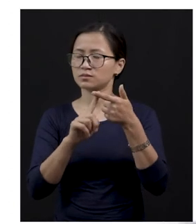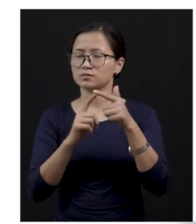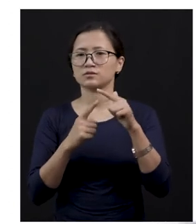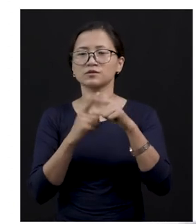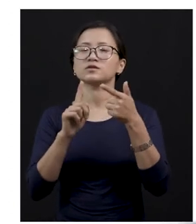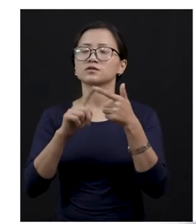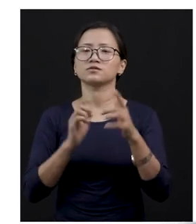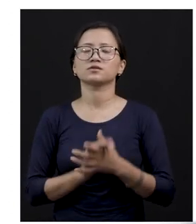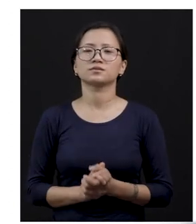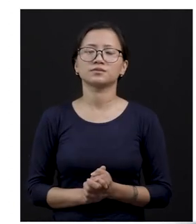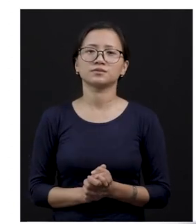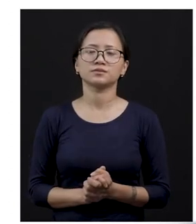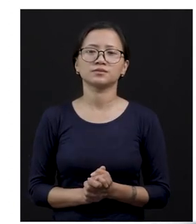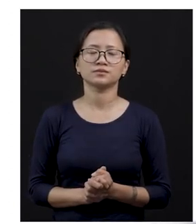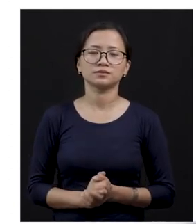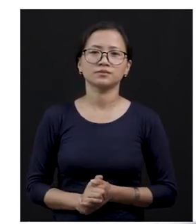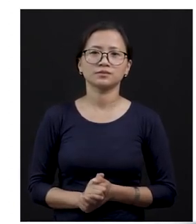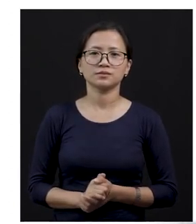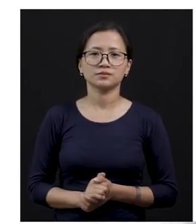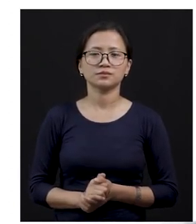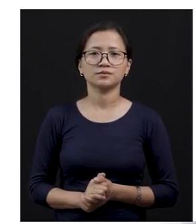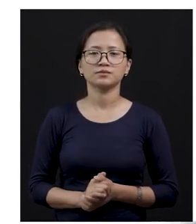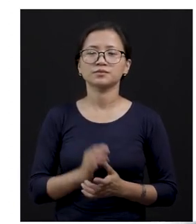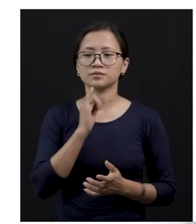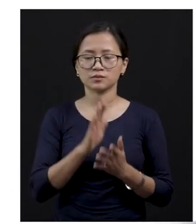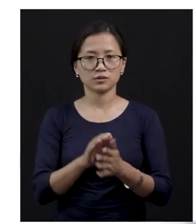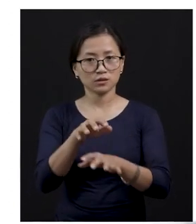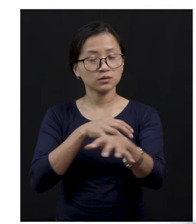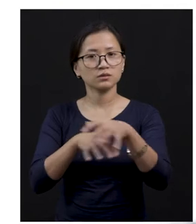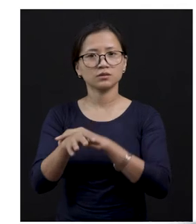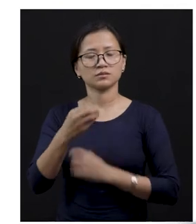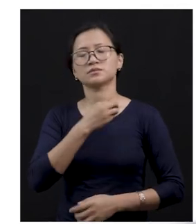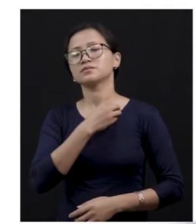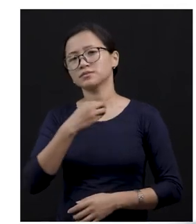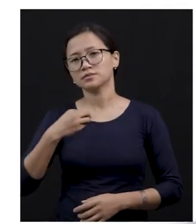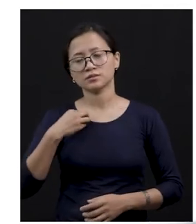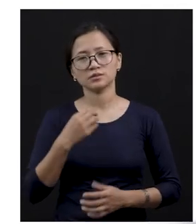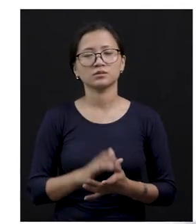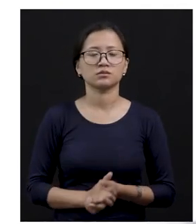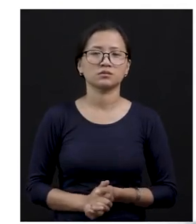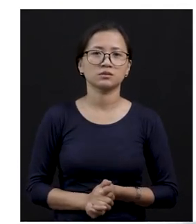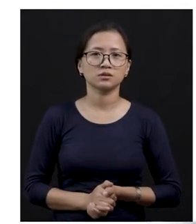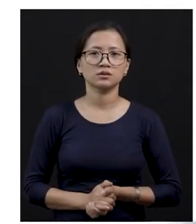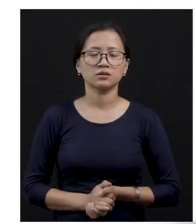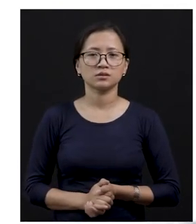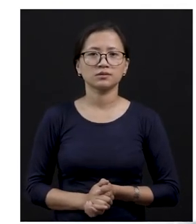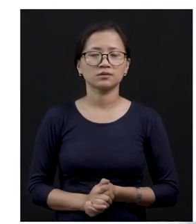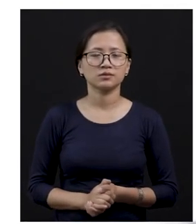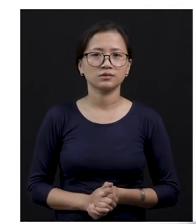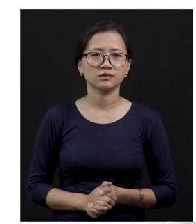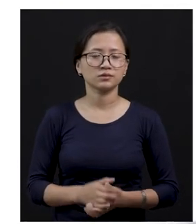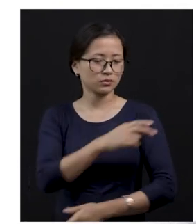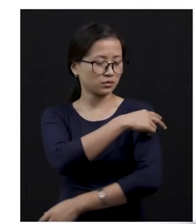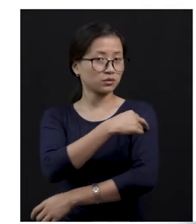So, veterinarian or a vet is an animal doctor, okay? And